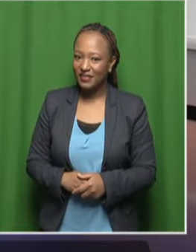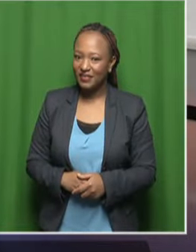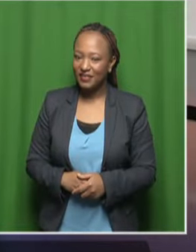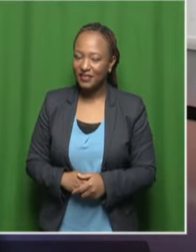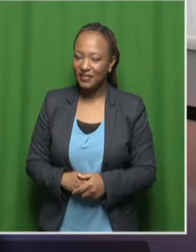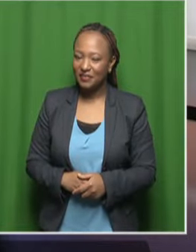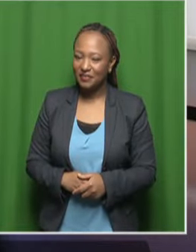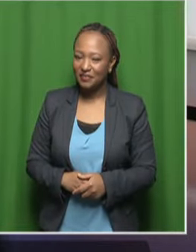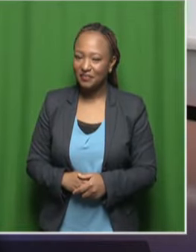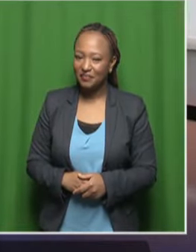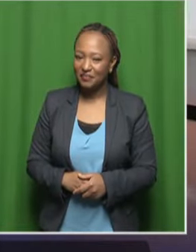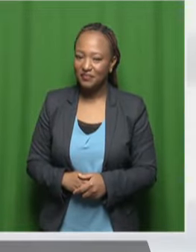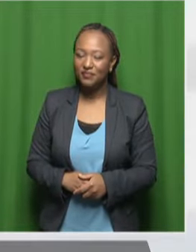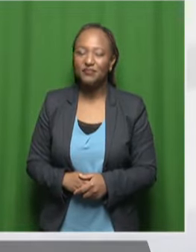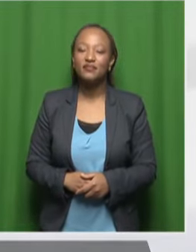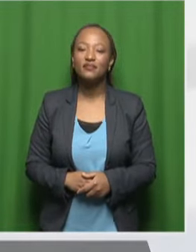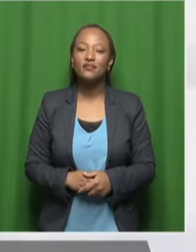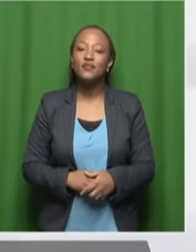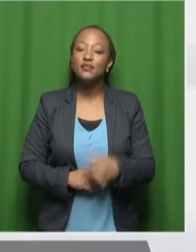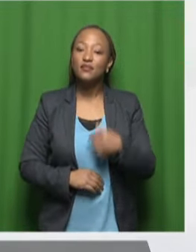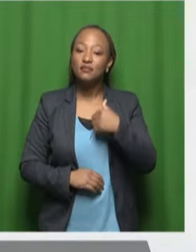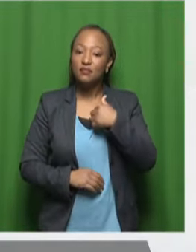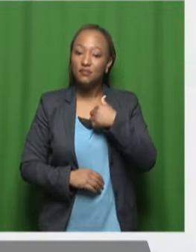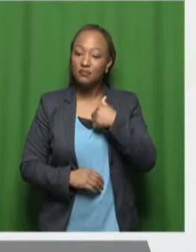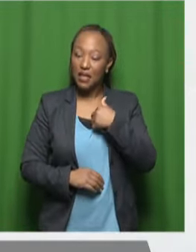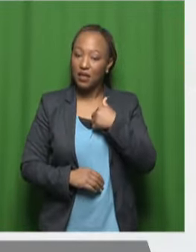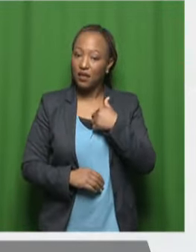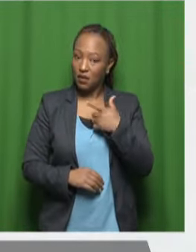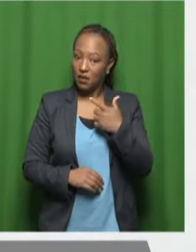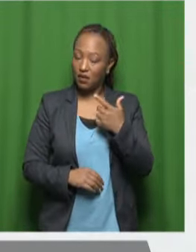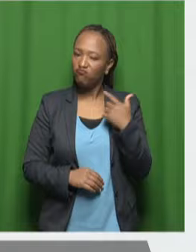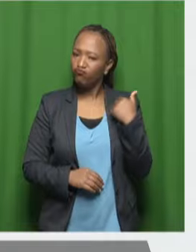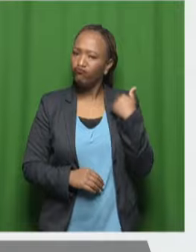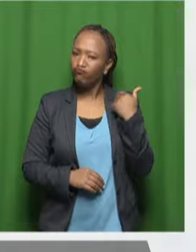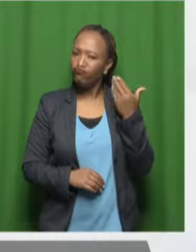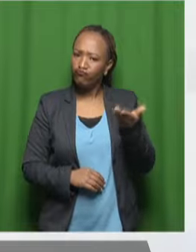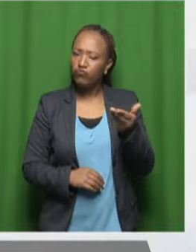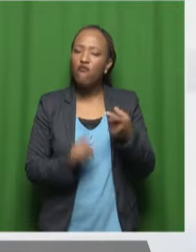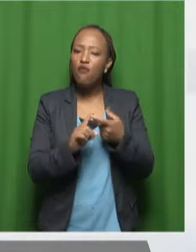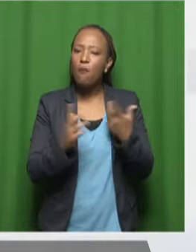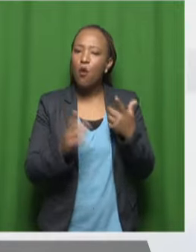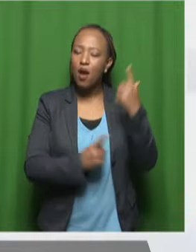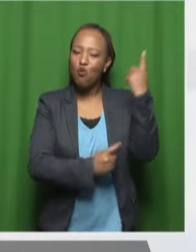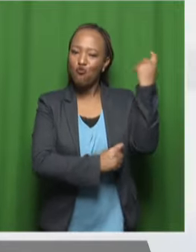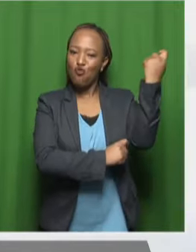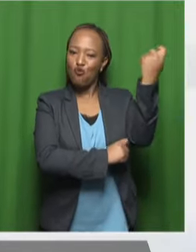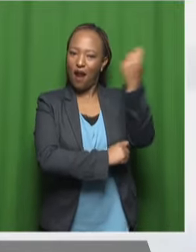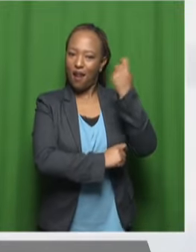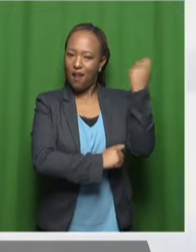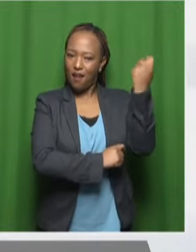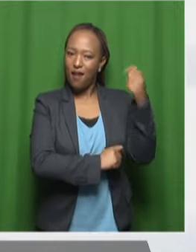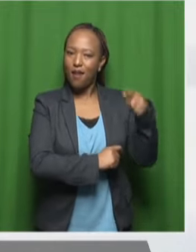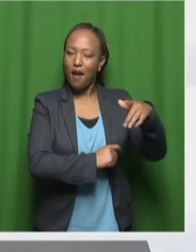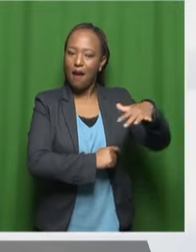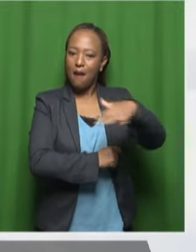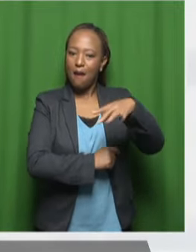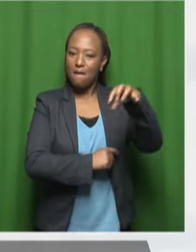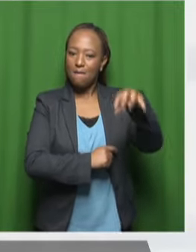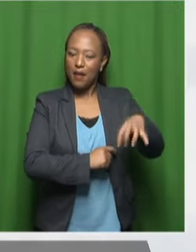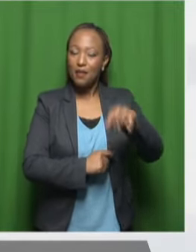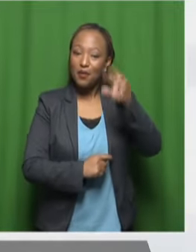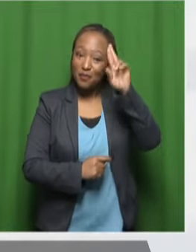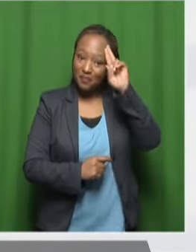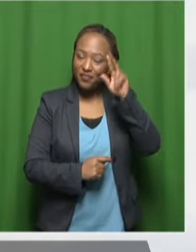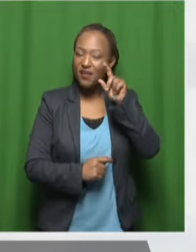Man, I come from the rural. Yes. It makes me remember how my grandfather every